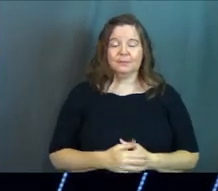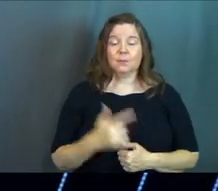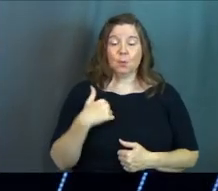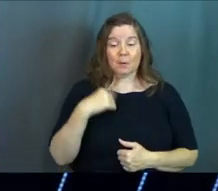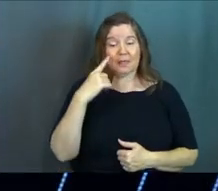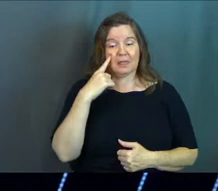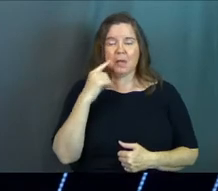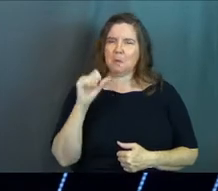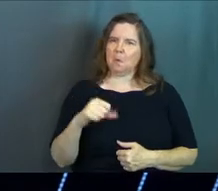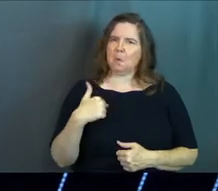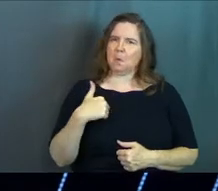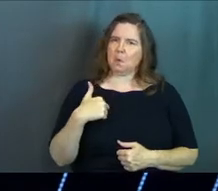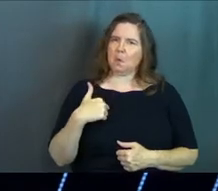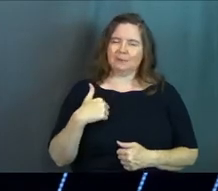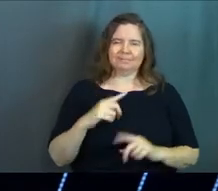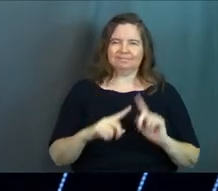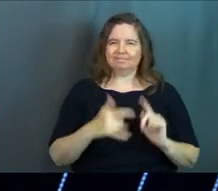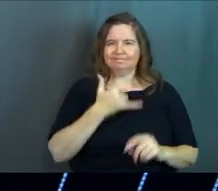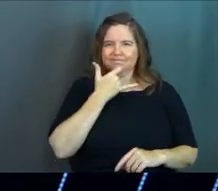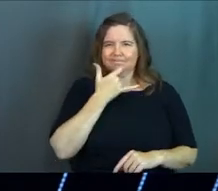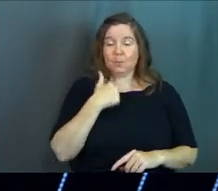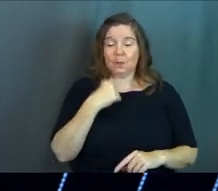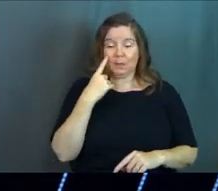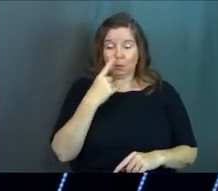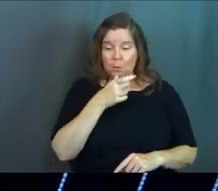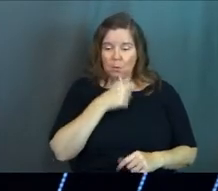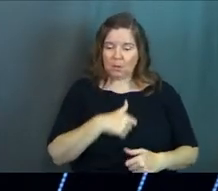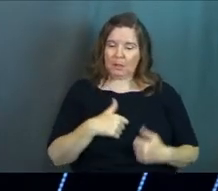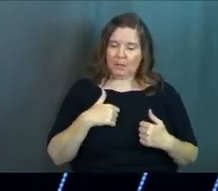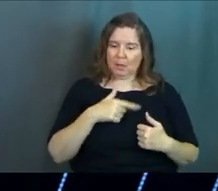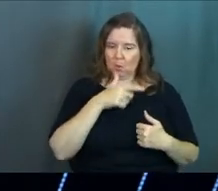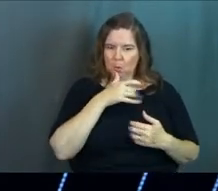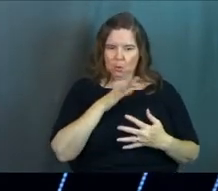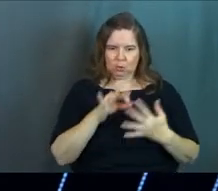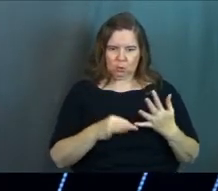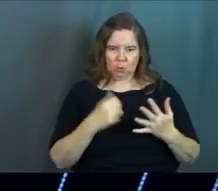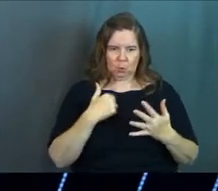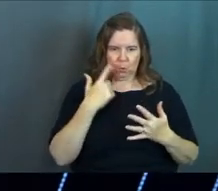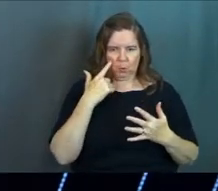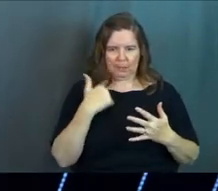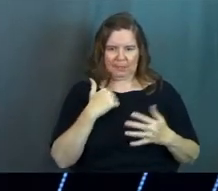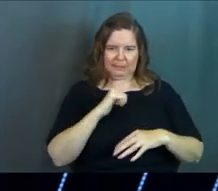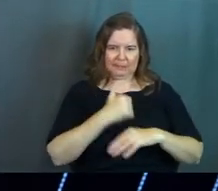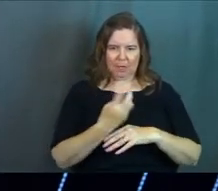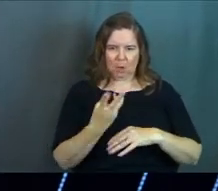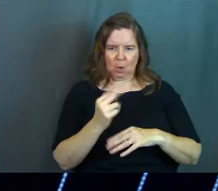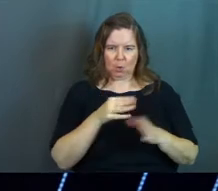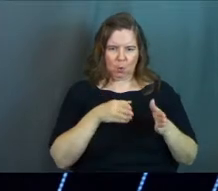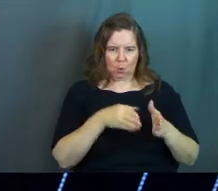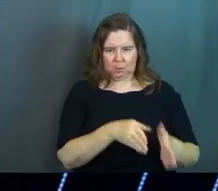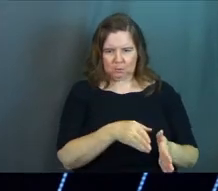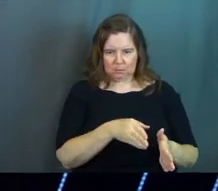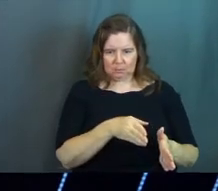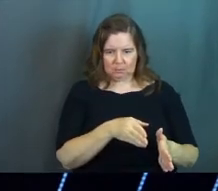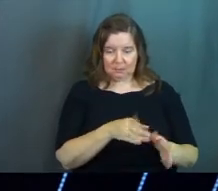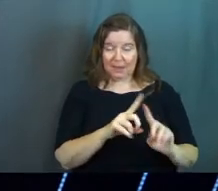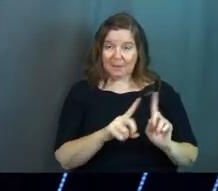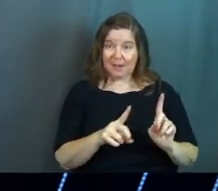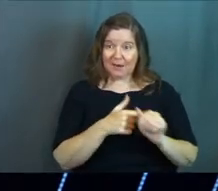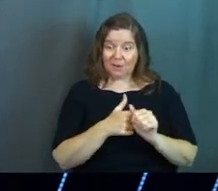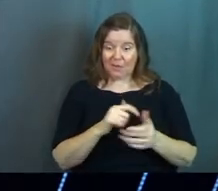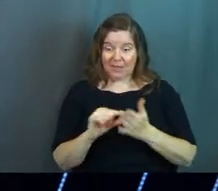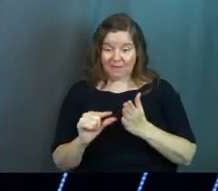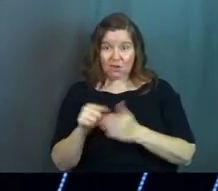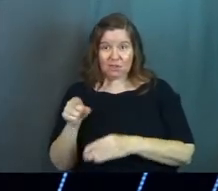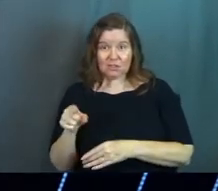We think we are. We think we're the one who lives. We're the one who chooses. We're the one who sets our own course. But according